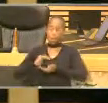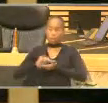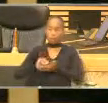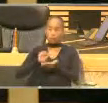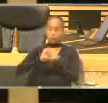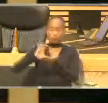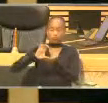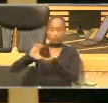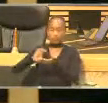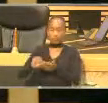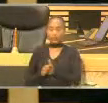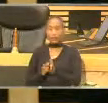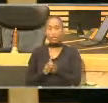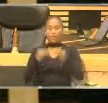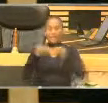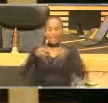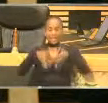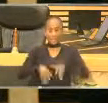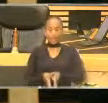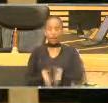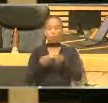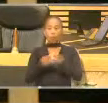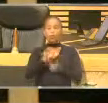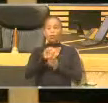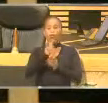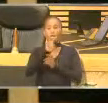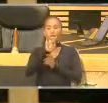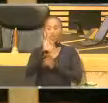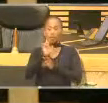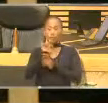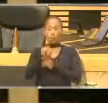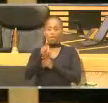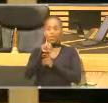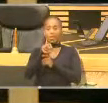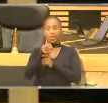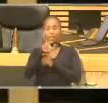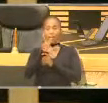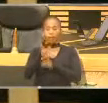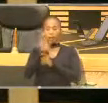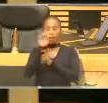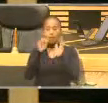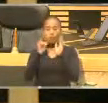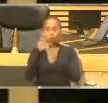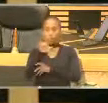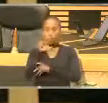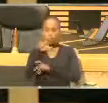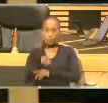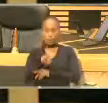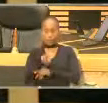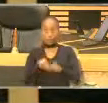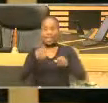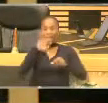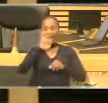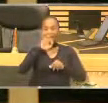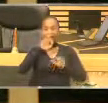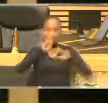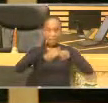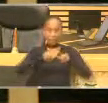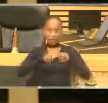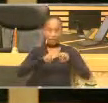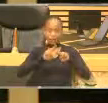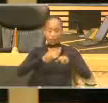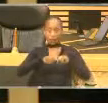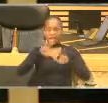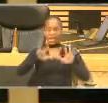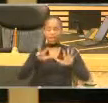businesses received 22.8 million rent. As of 8 February 2021, the procurement